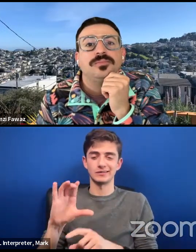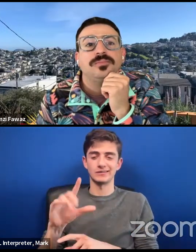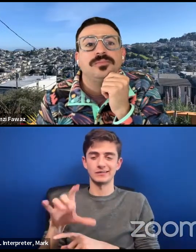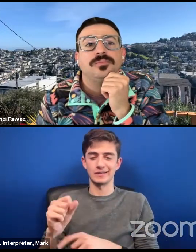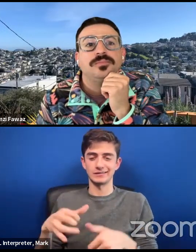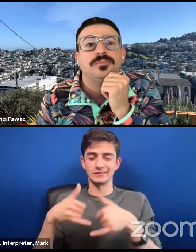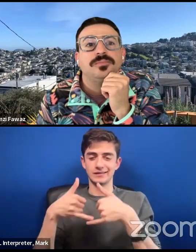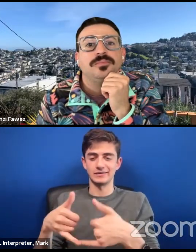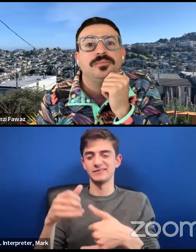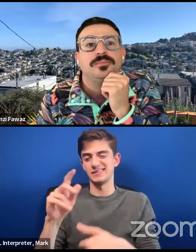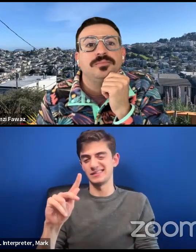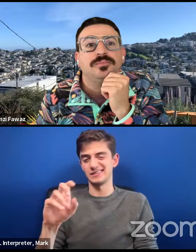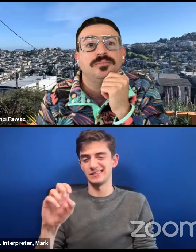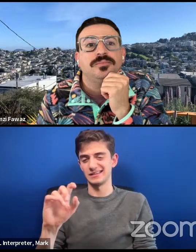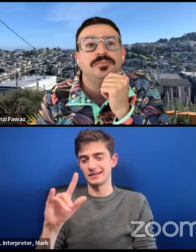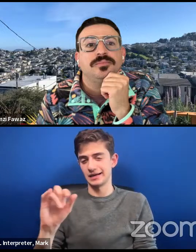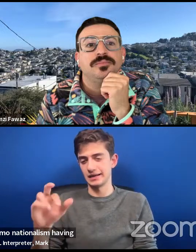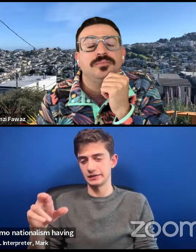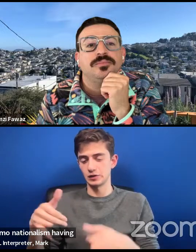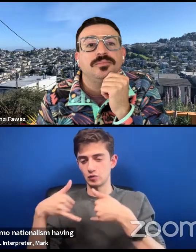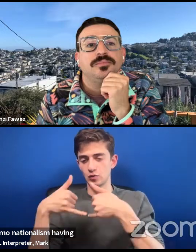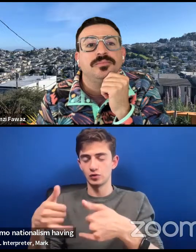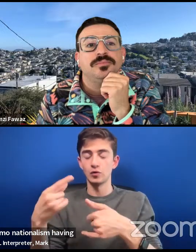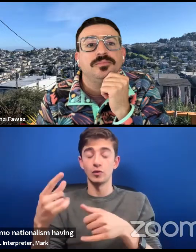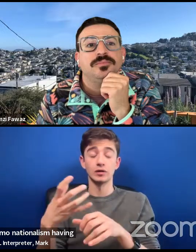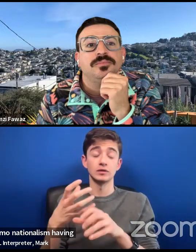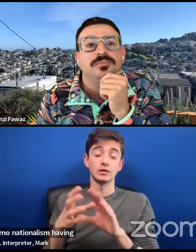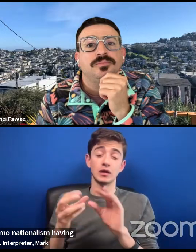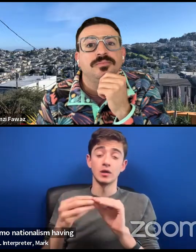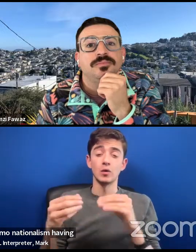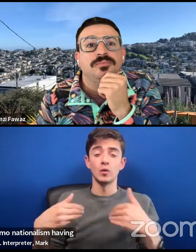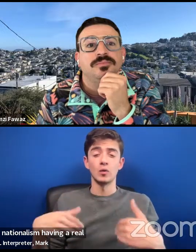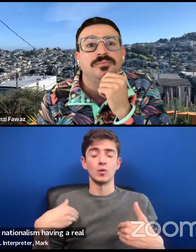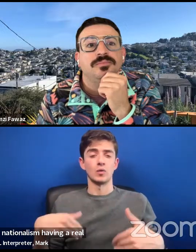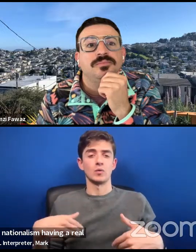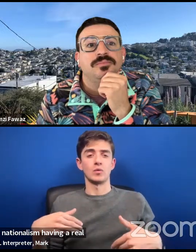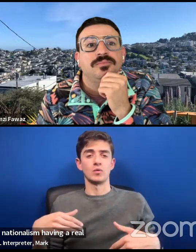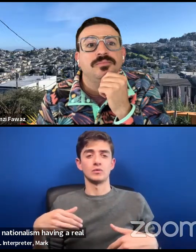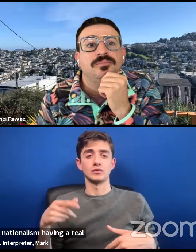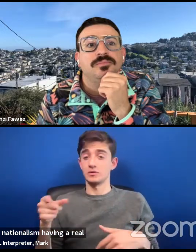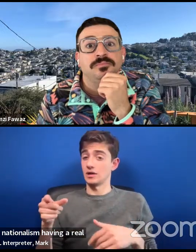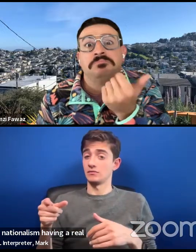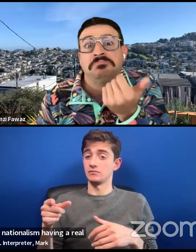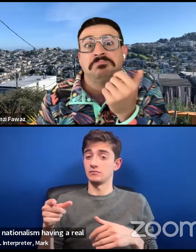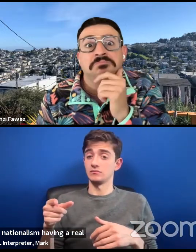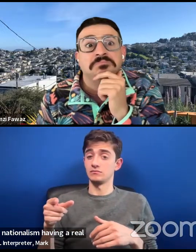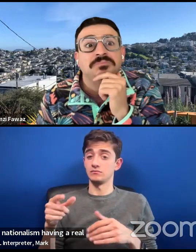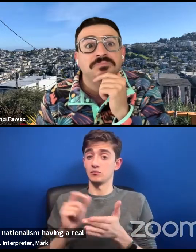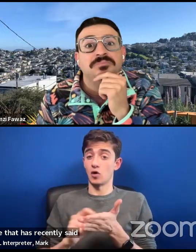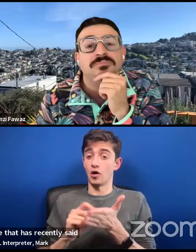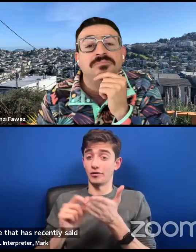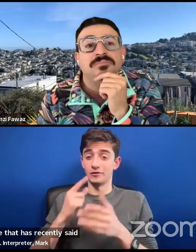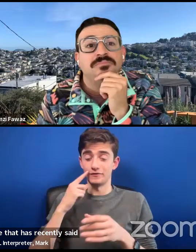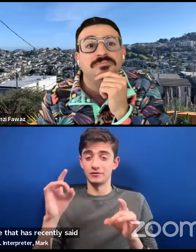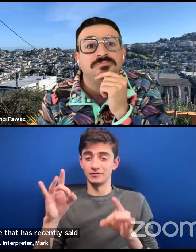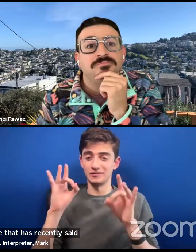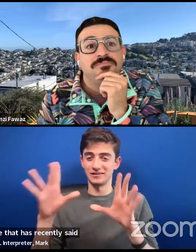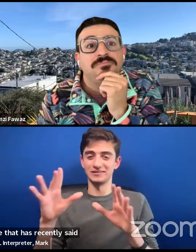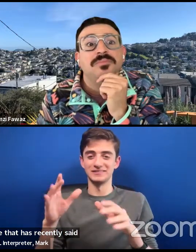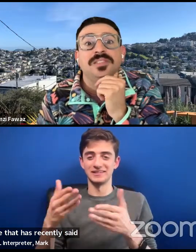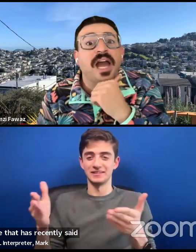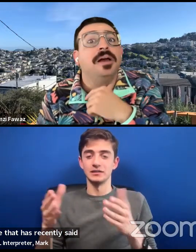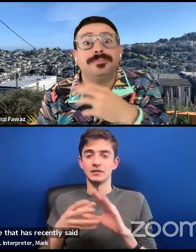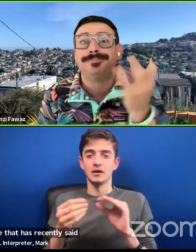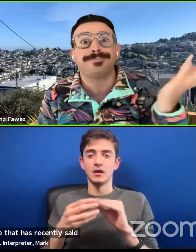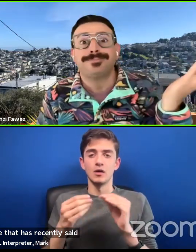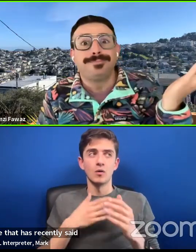terrorist assemblages and homonationalism having a real value and use in a time and place, but has recently said, you know, why are people clinging to this?